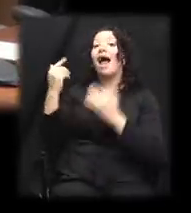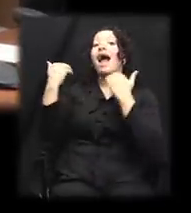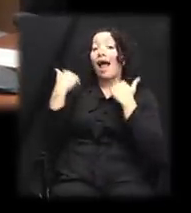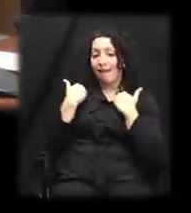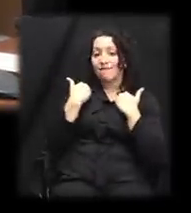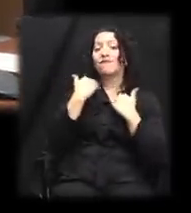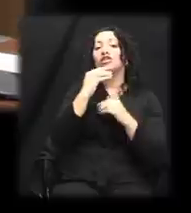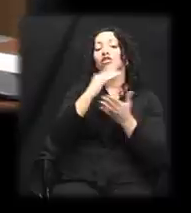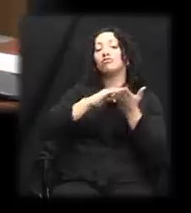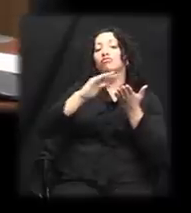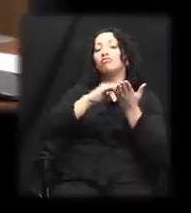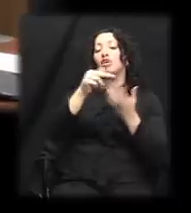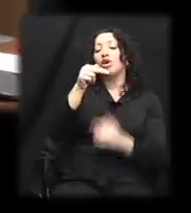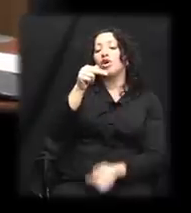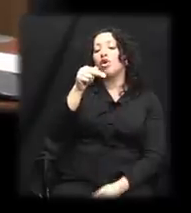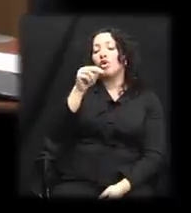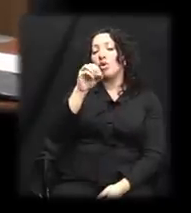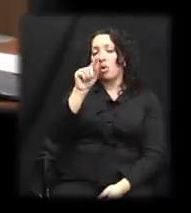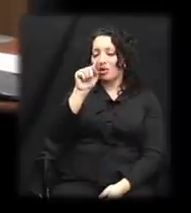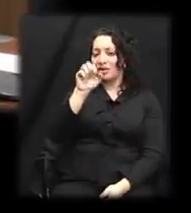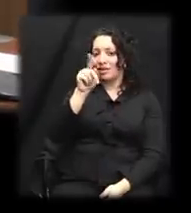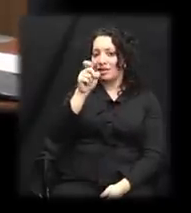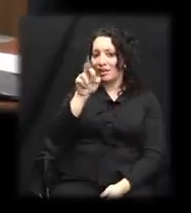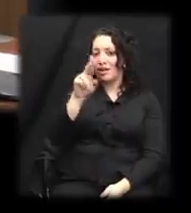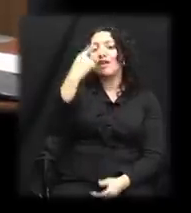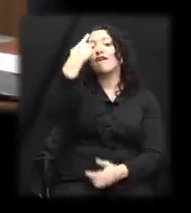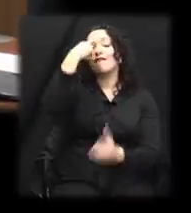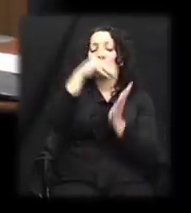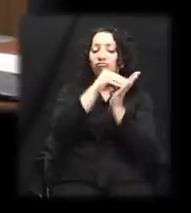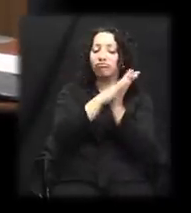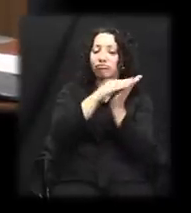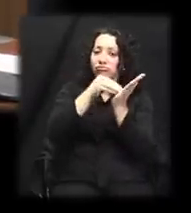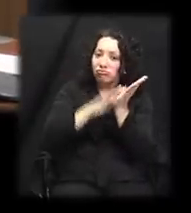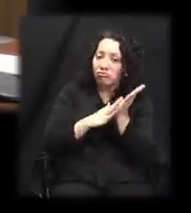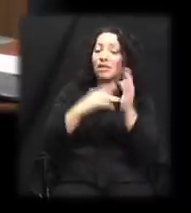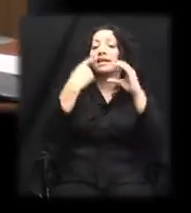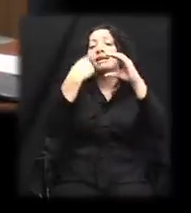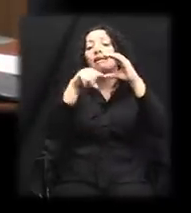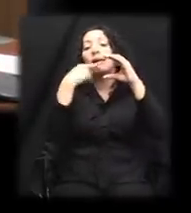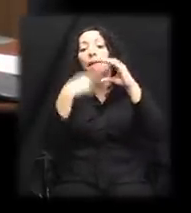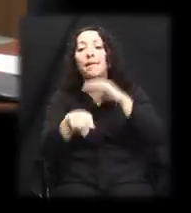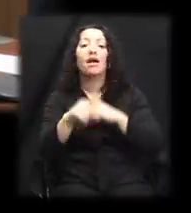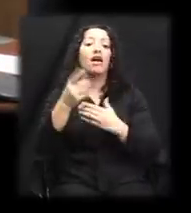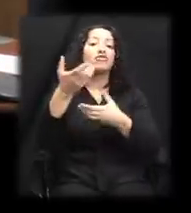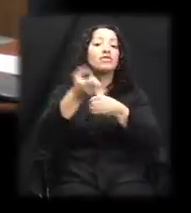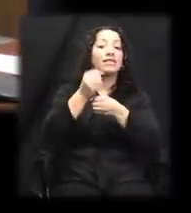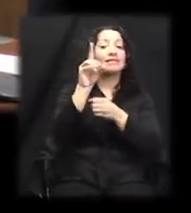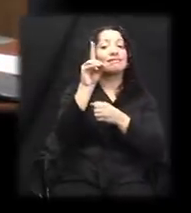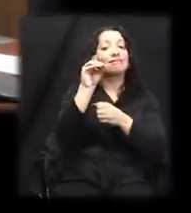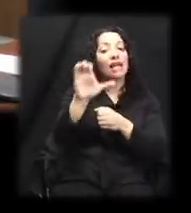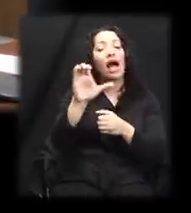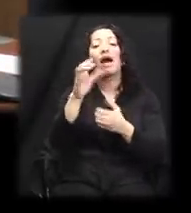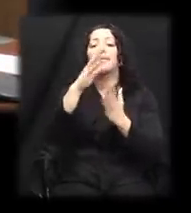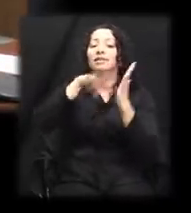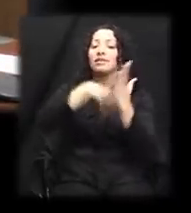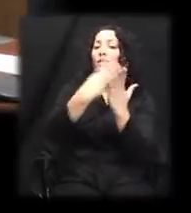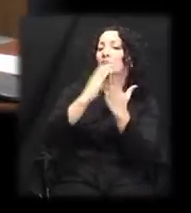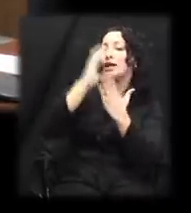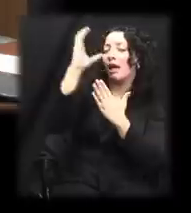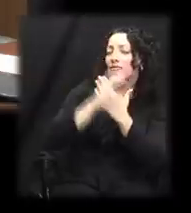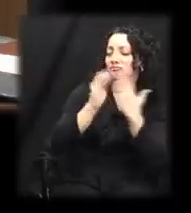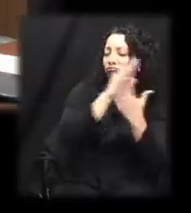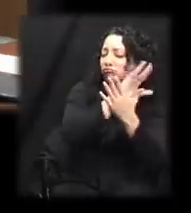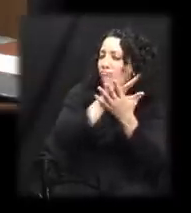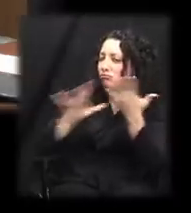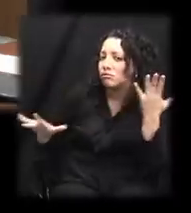see Maricar using a braille notetaker to take notes, receive emails, and read documents and schedule